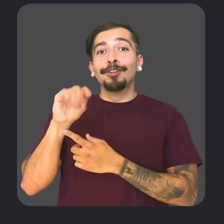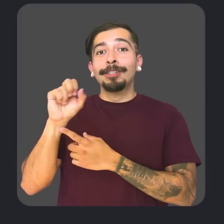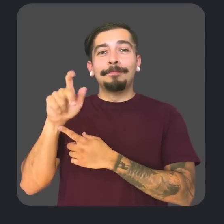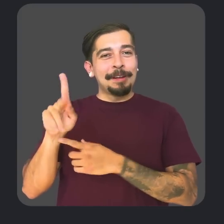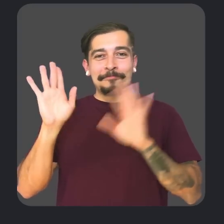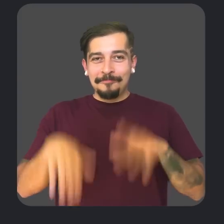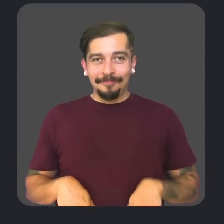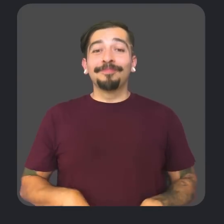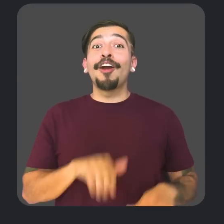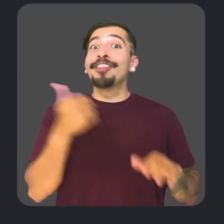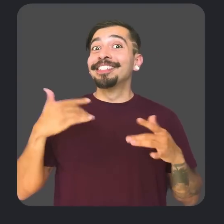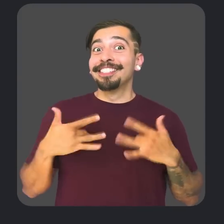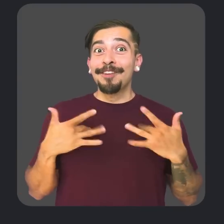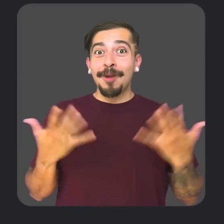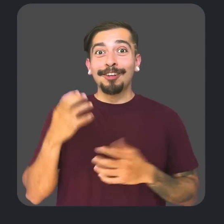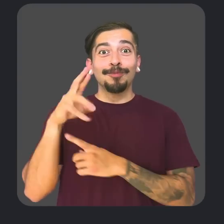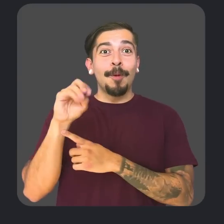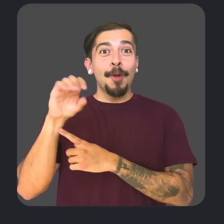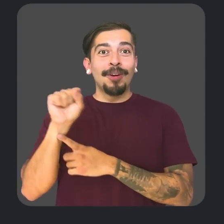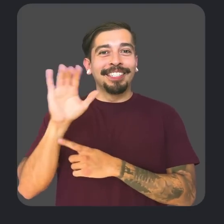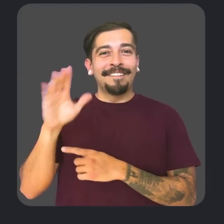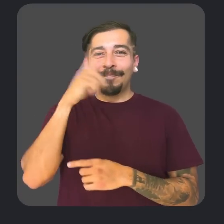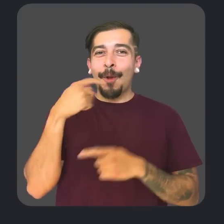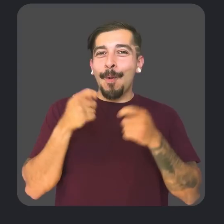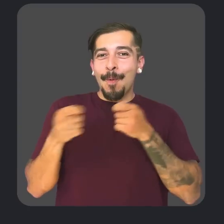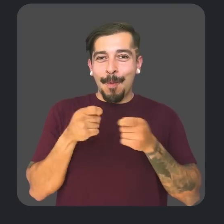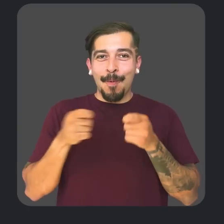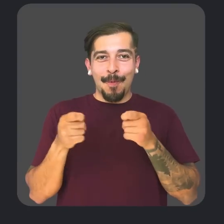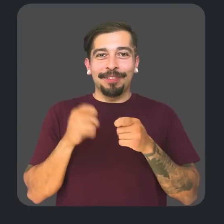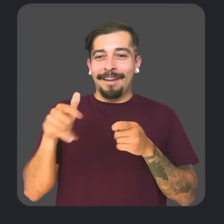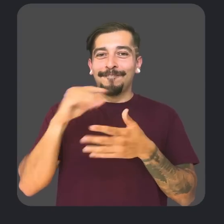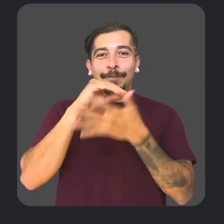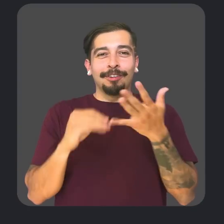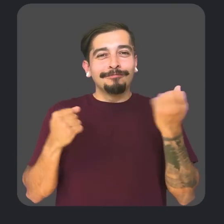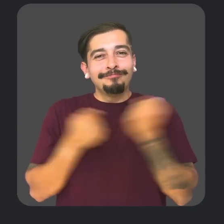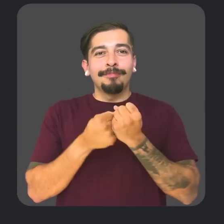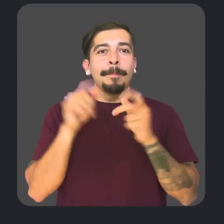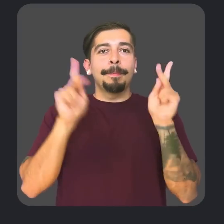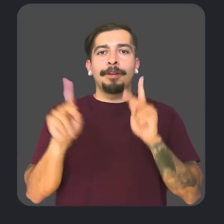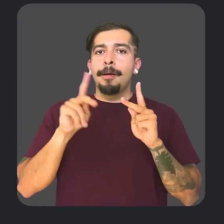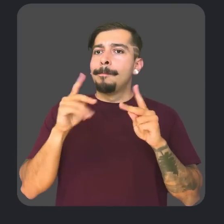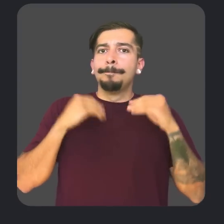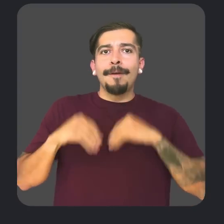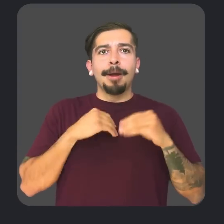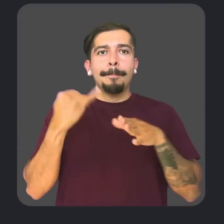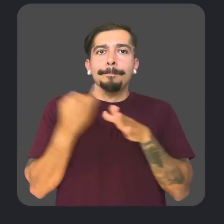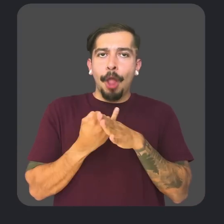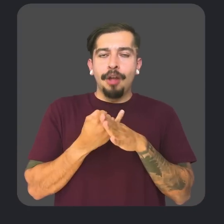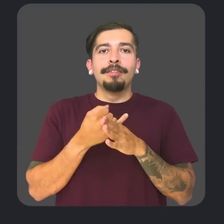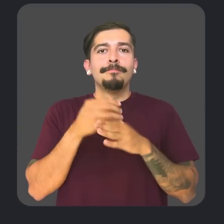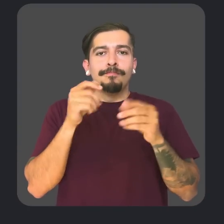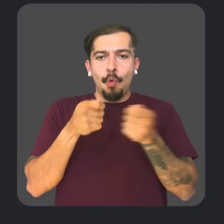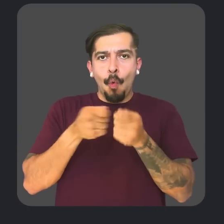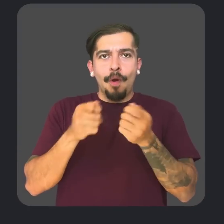device. Another thing we're excited to talk about is Chrome OS Face Control. This feature helps people with motor impairments